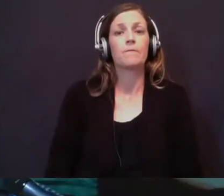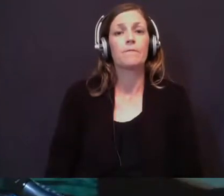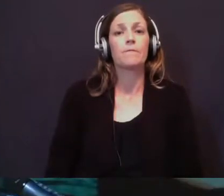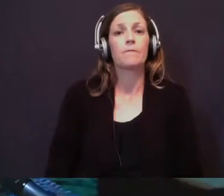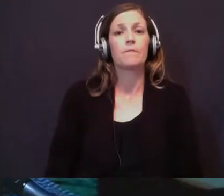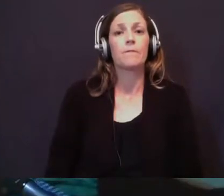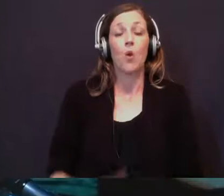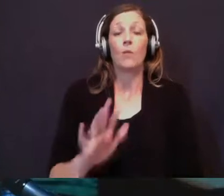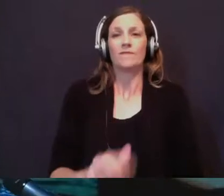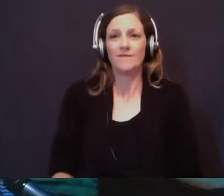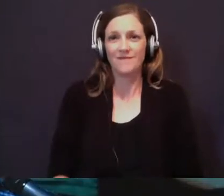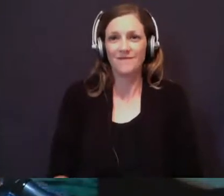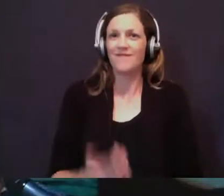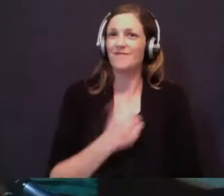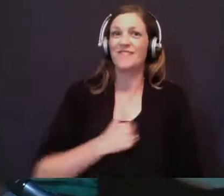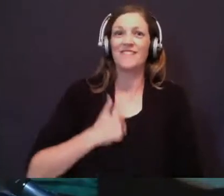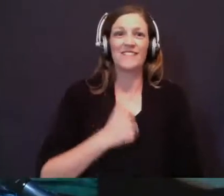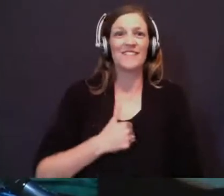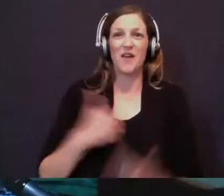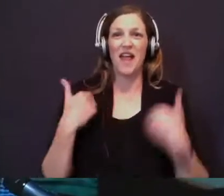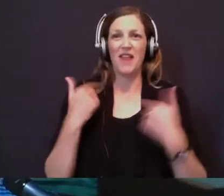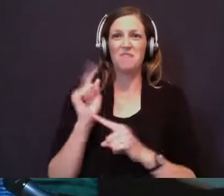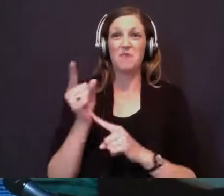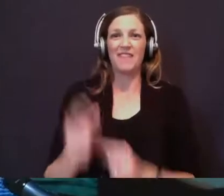I totally, oh, there it is. I'm sorry. I totally had a moment.